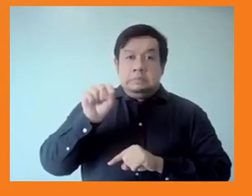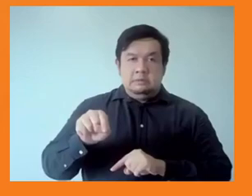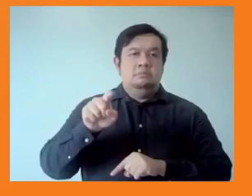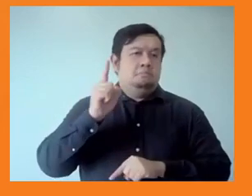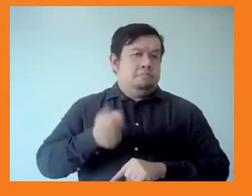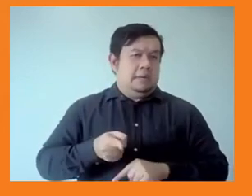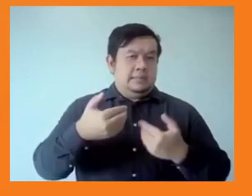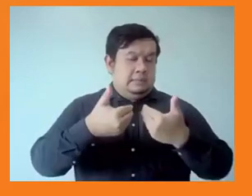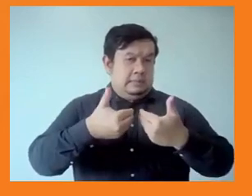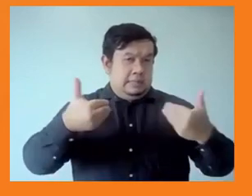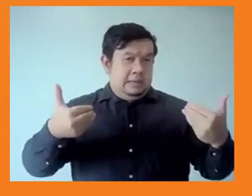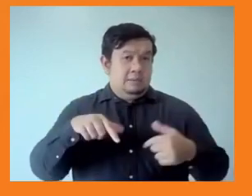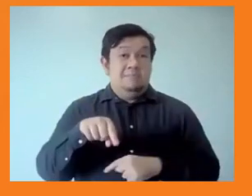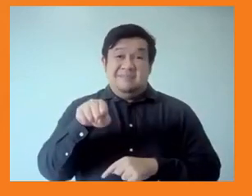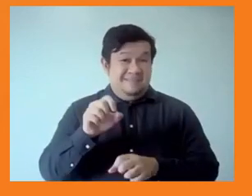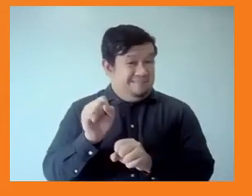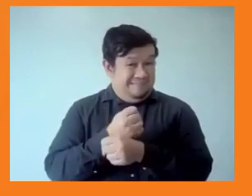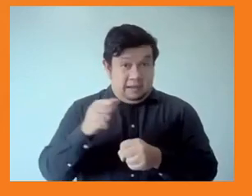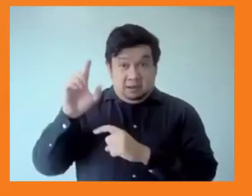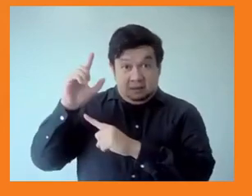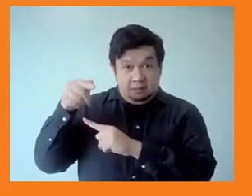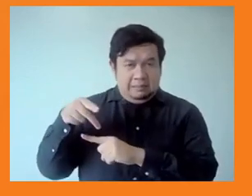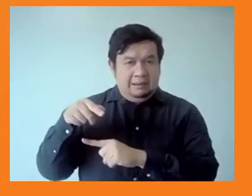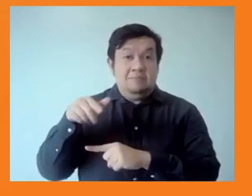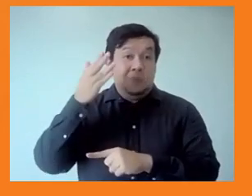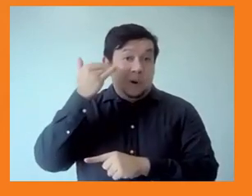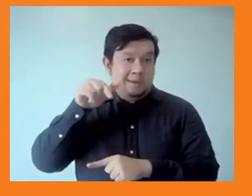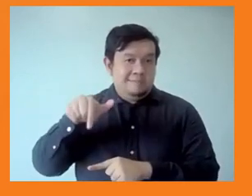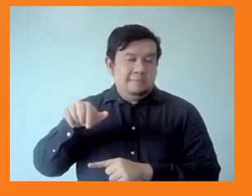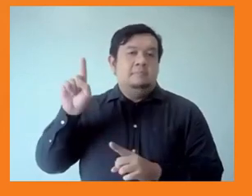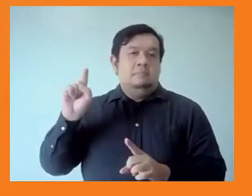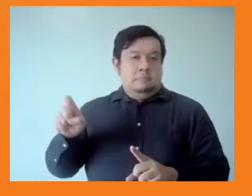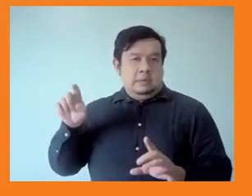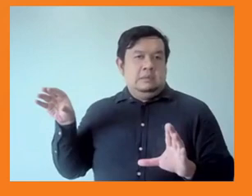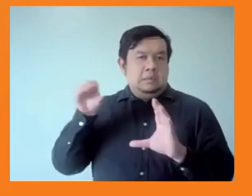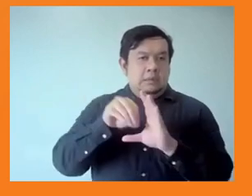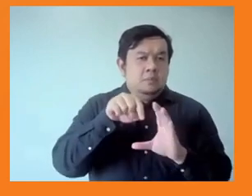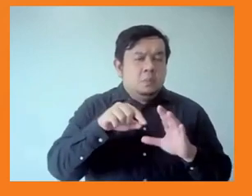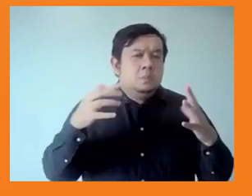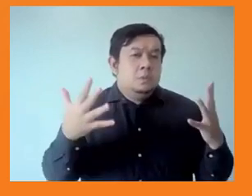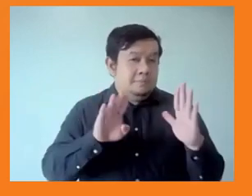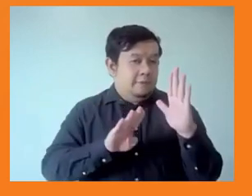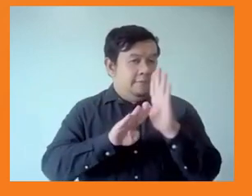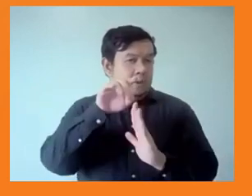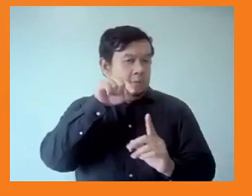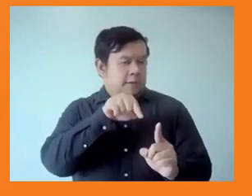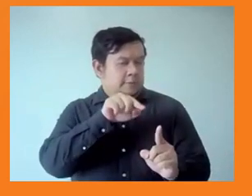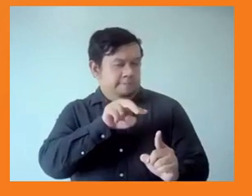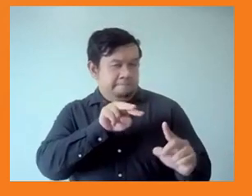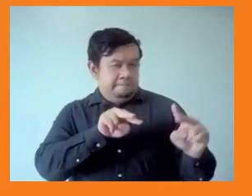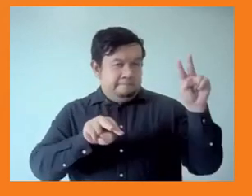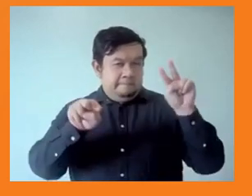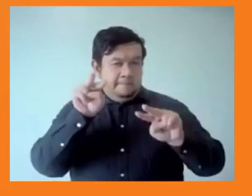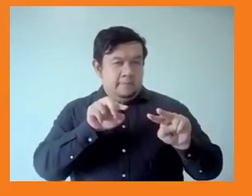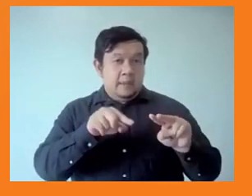of progress. And it has led to the widening inequalities that we're talking about, including elite capture, and it makes poverty